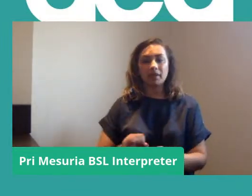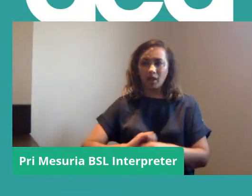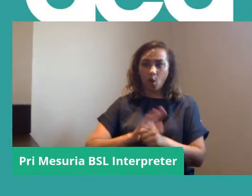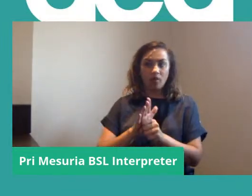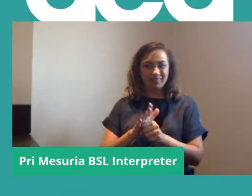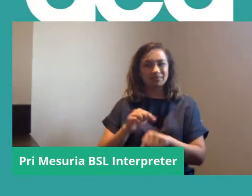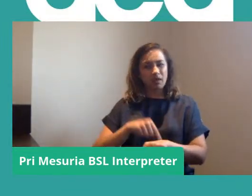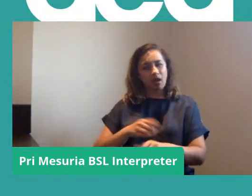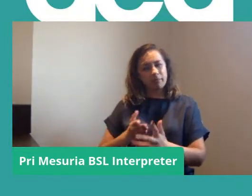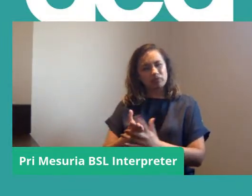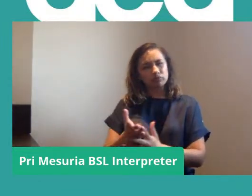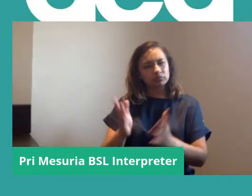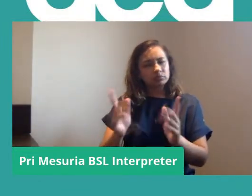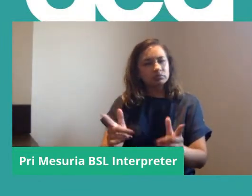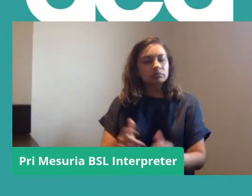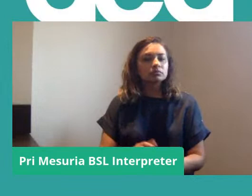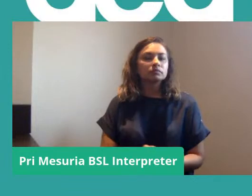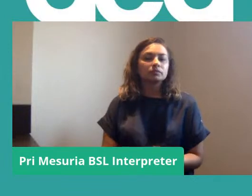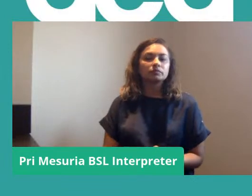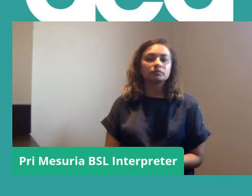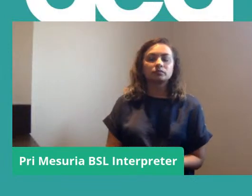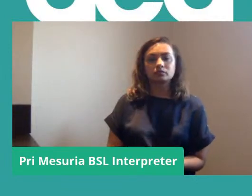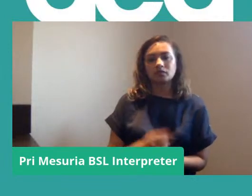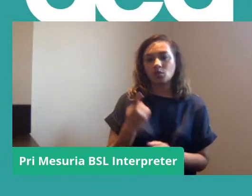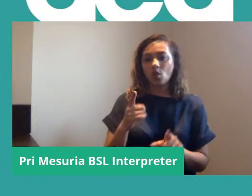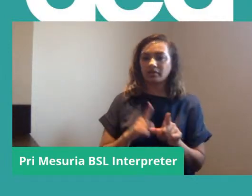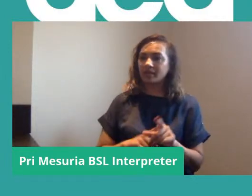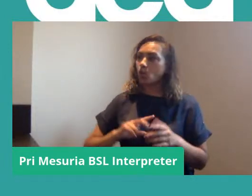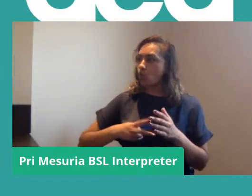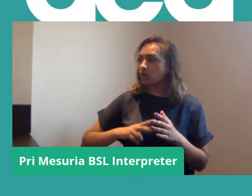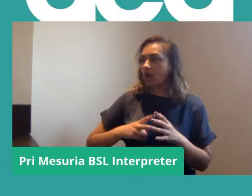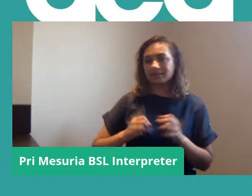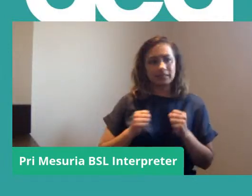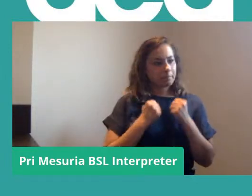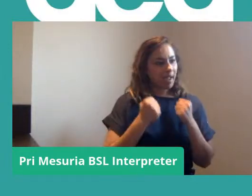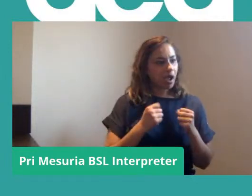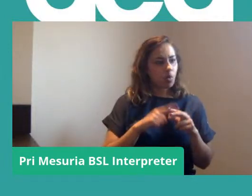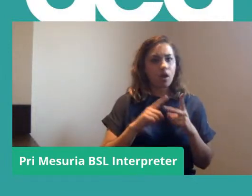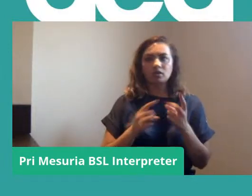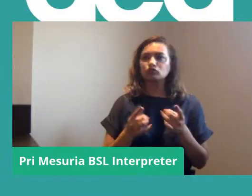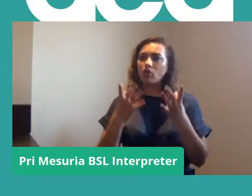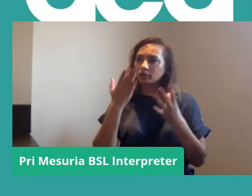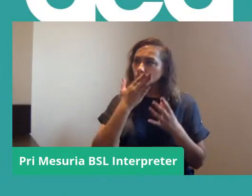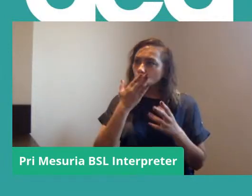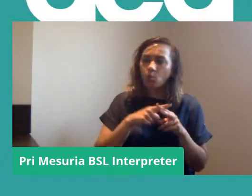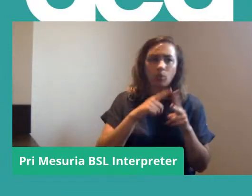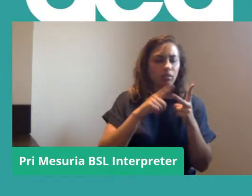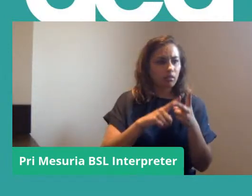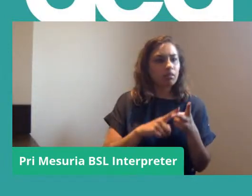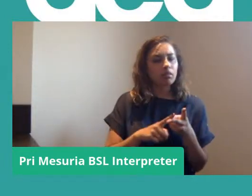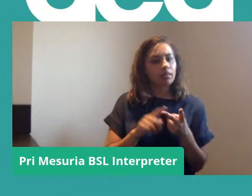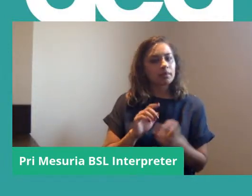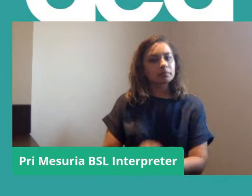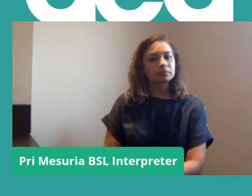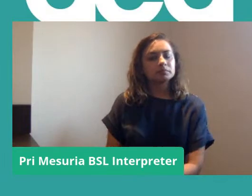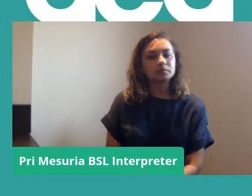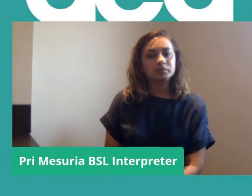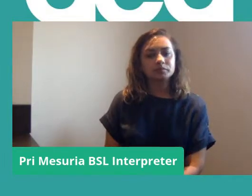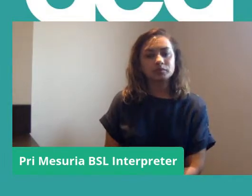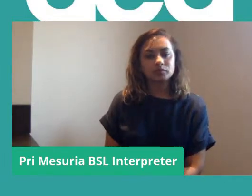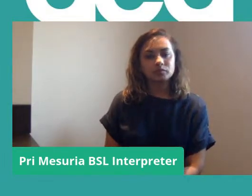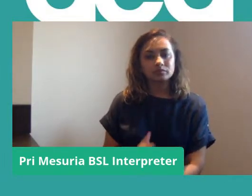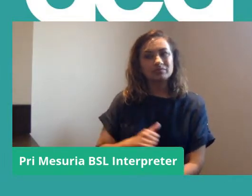but I think personally it has felt like the year of organising for power, the year of strike school as well. So obviously the